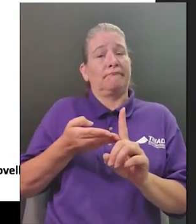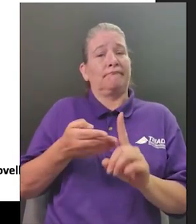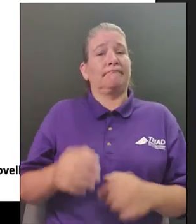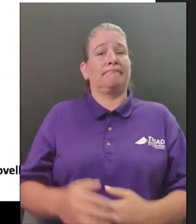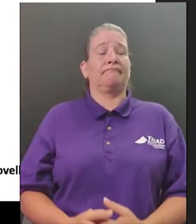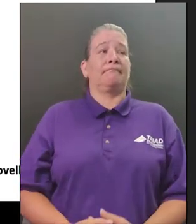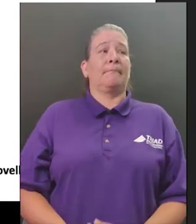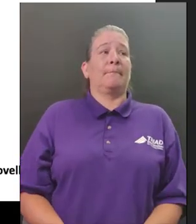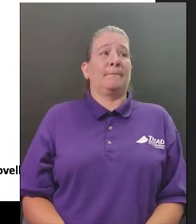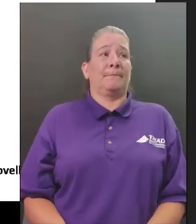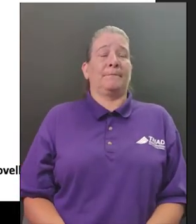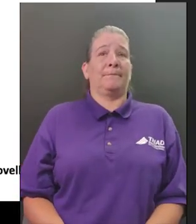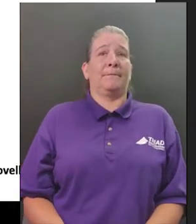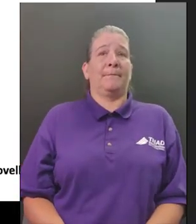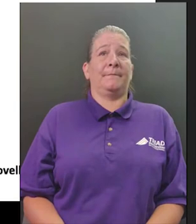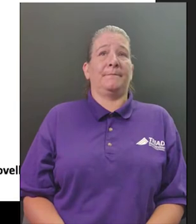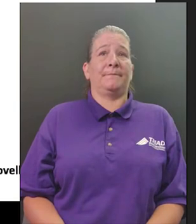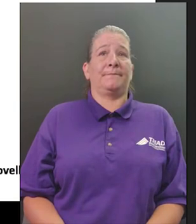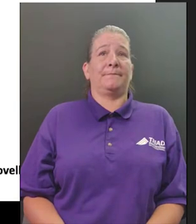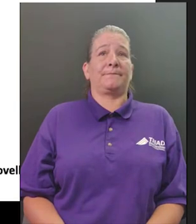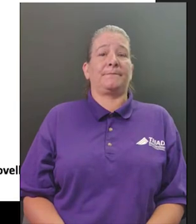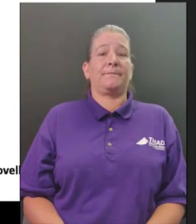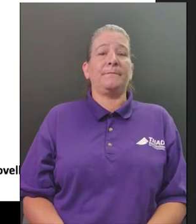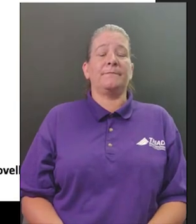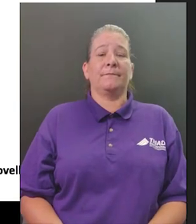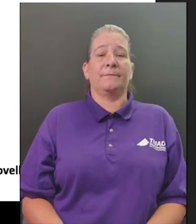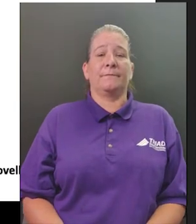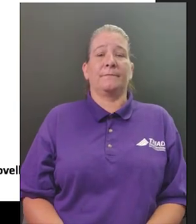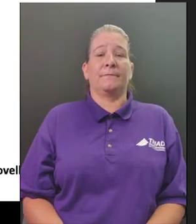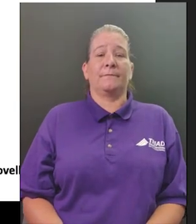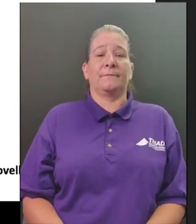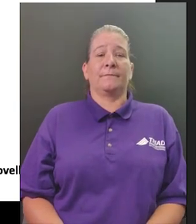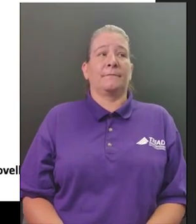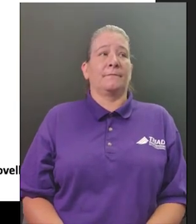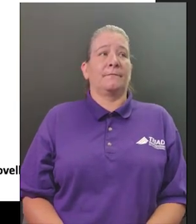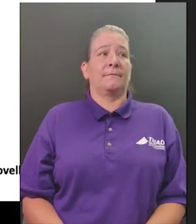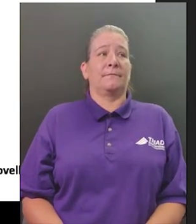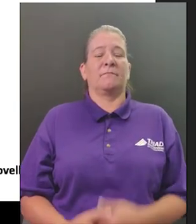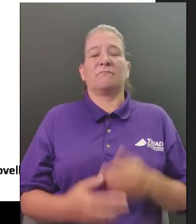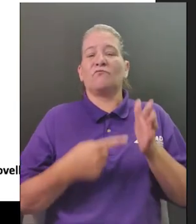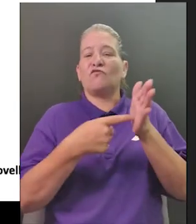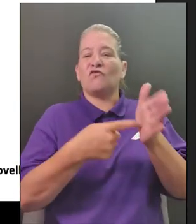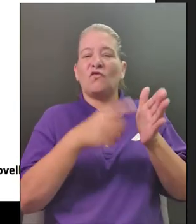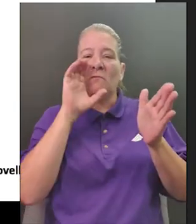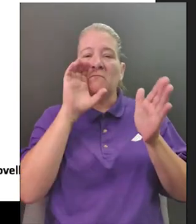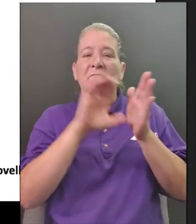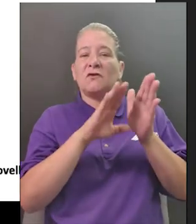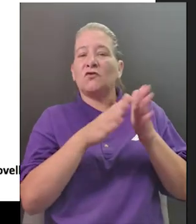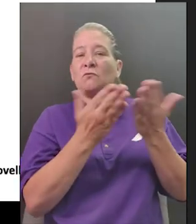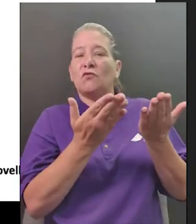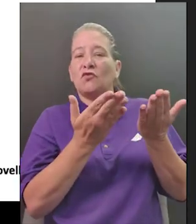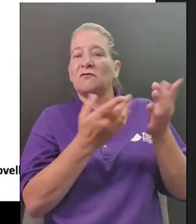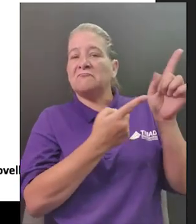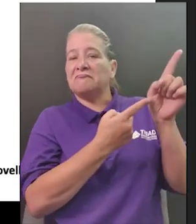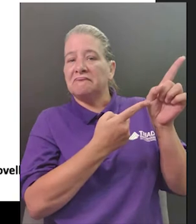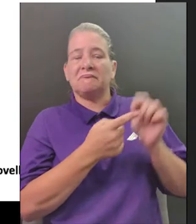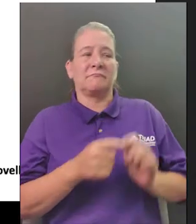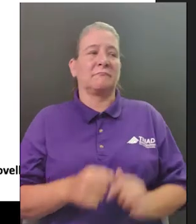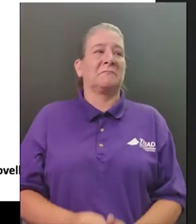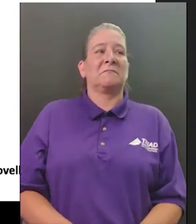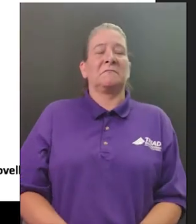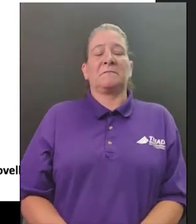before but what we're gonna do tonight if you want to play along with me is we're gonna do a little